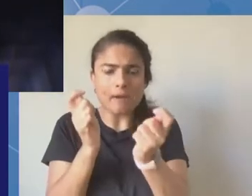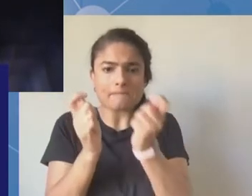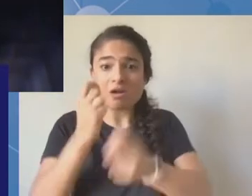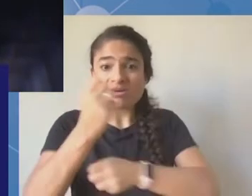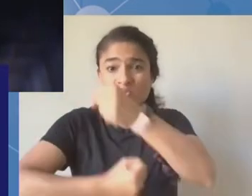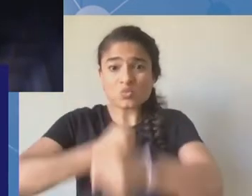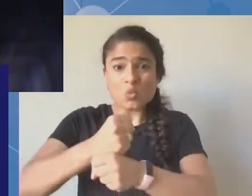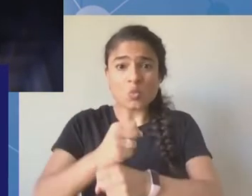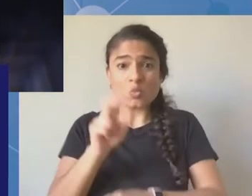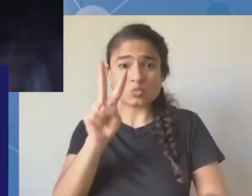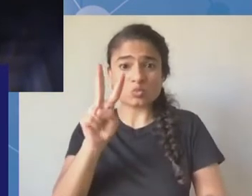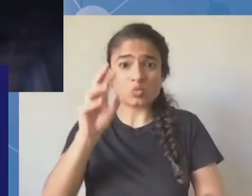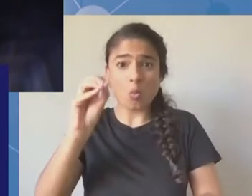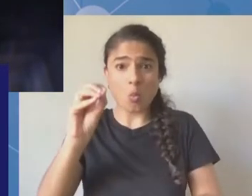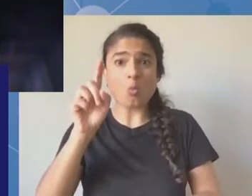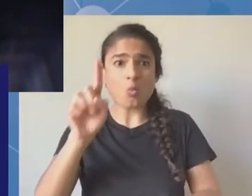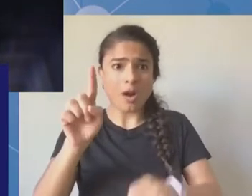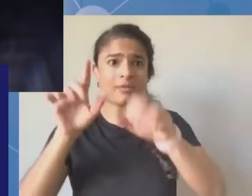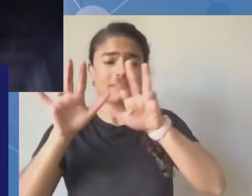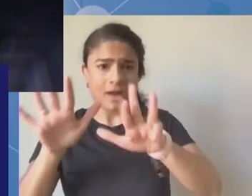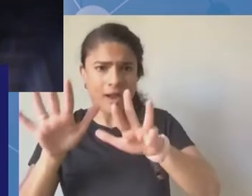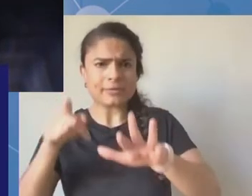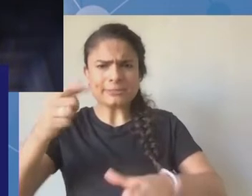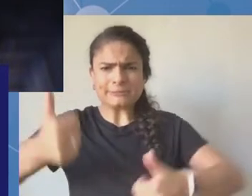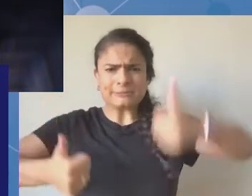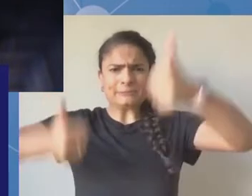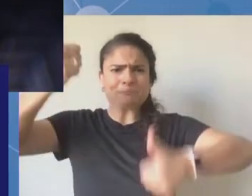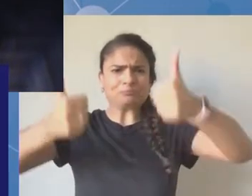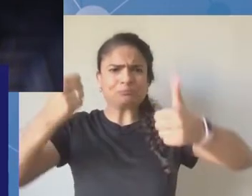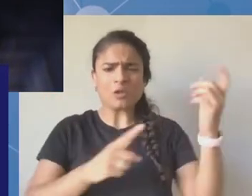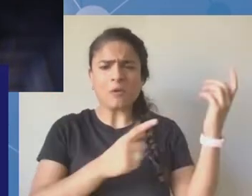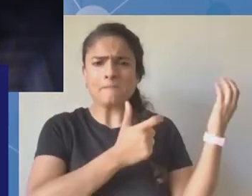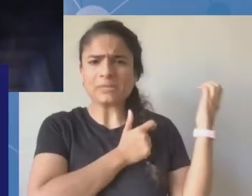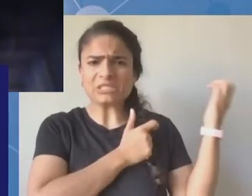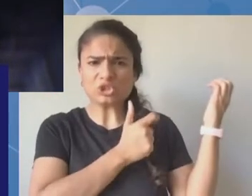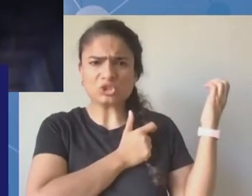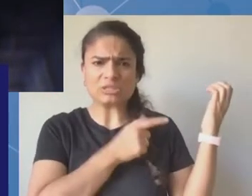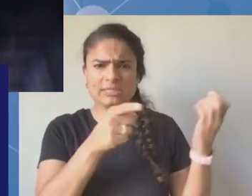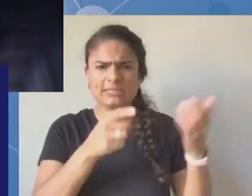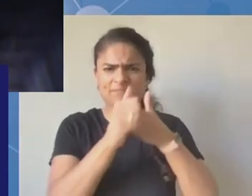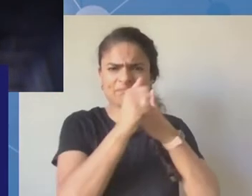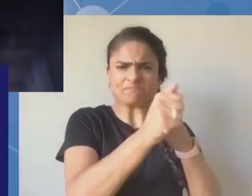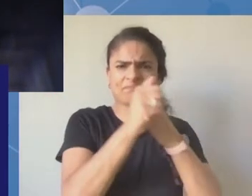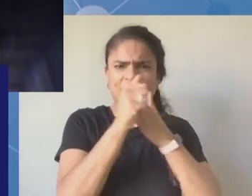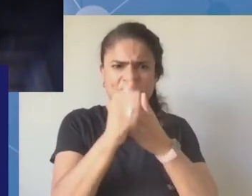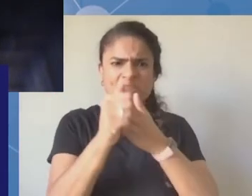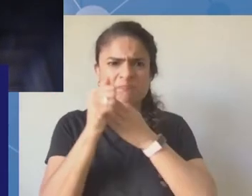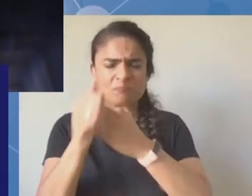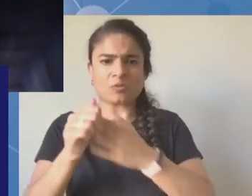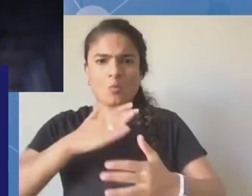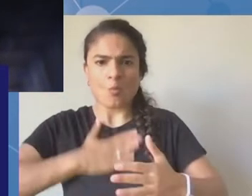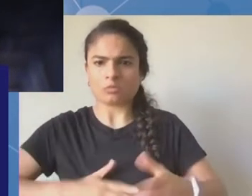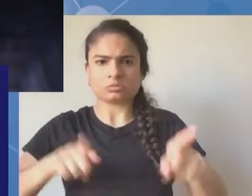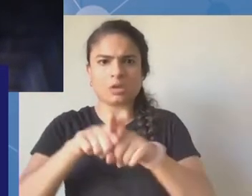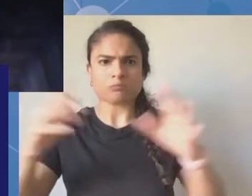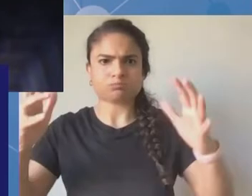for the great hospitality and well-organized forum. As I was saying, I've attended the sessions and noticed only a few speaks about